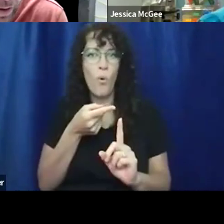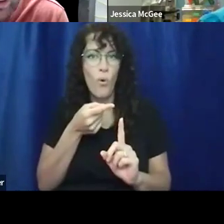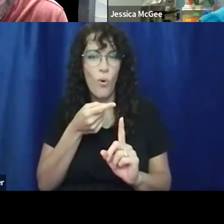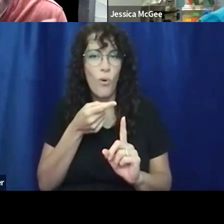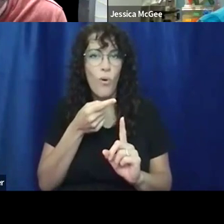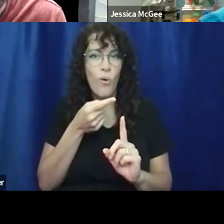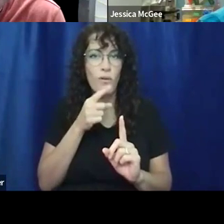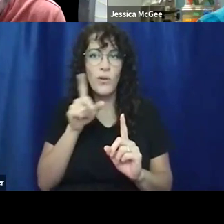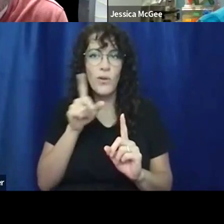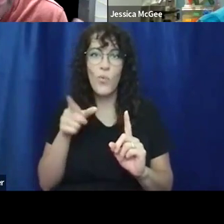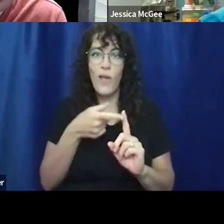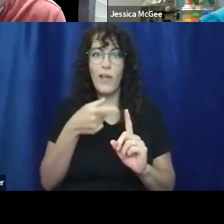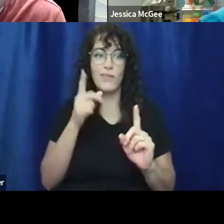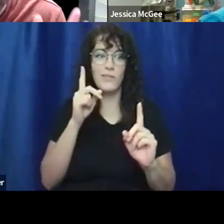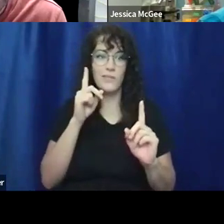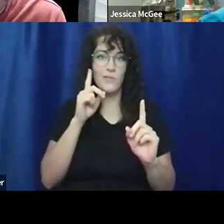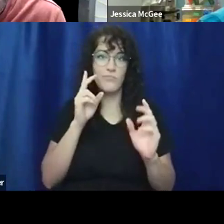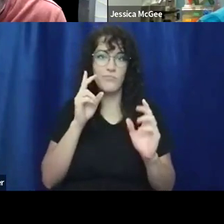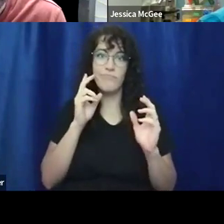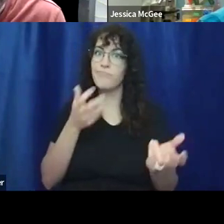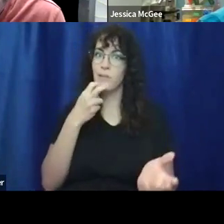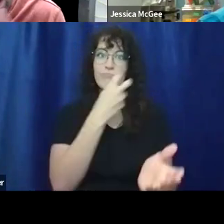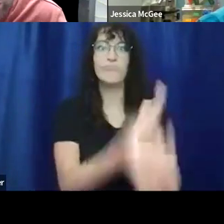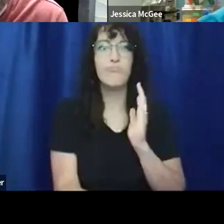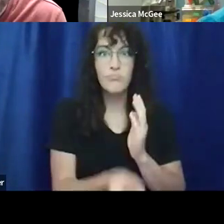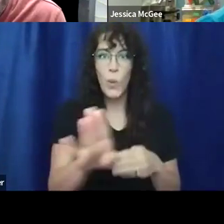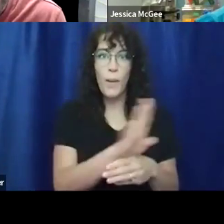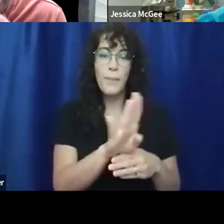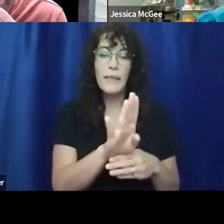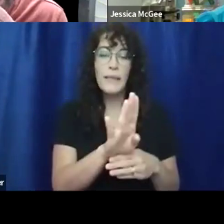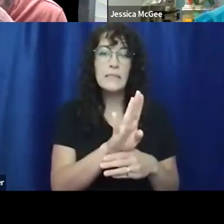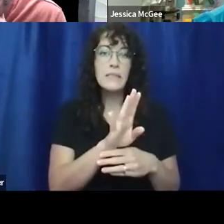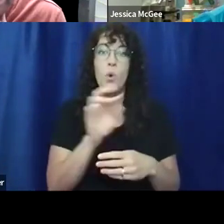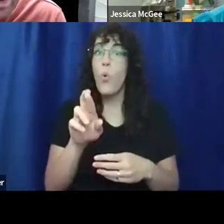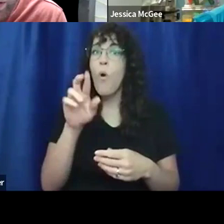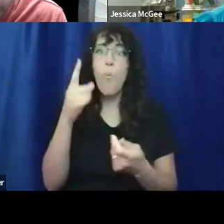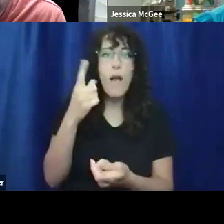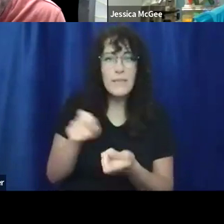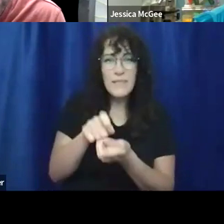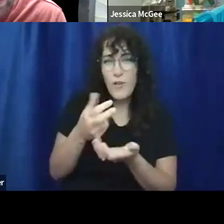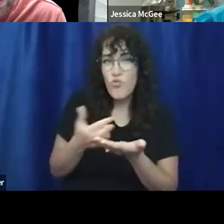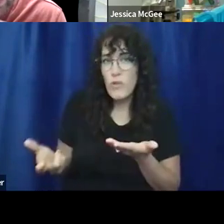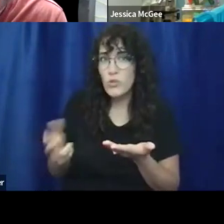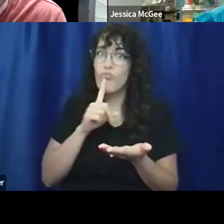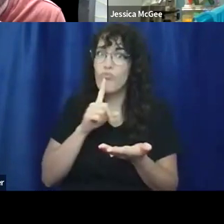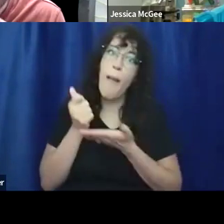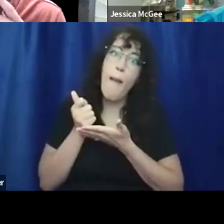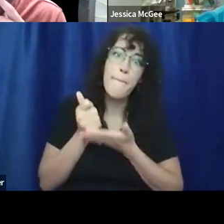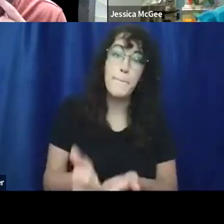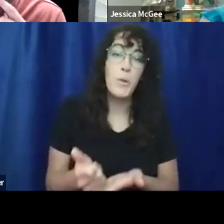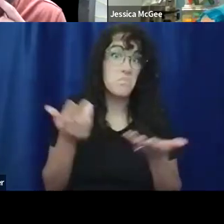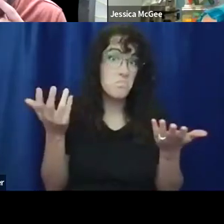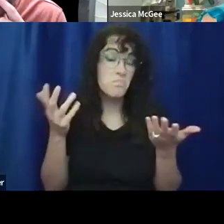when jumping into your business, like a resource or, uh, that, that really helped you. Uh, let's start with, uh, Jessica.